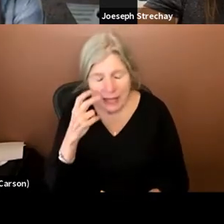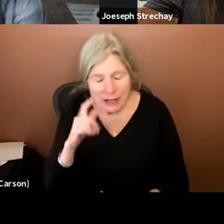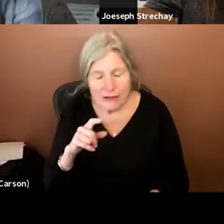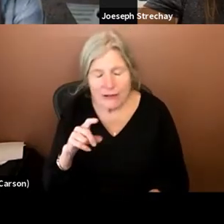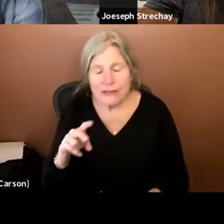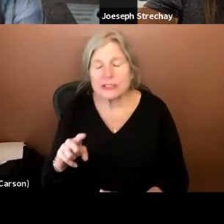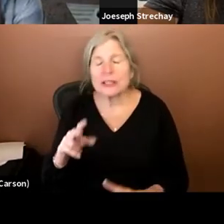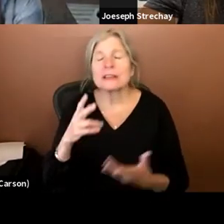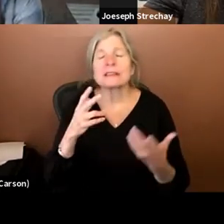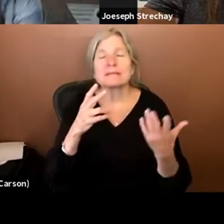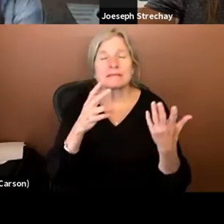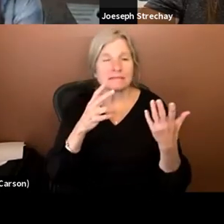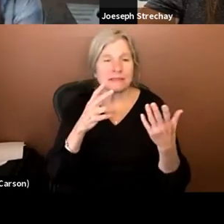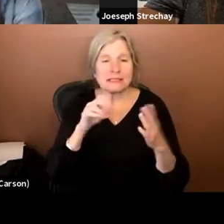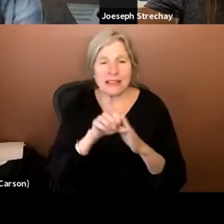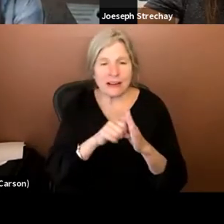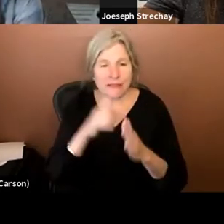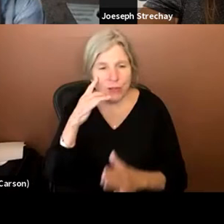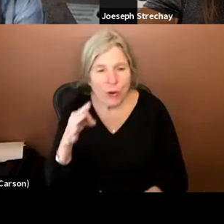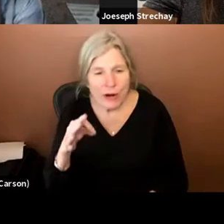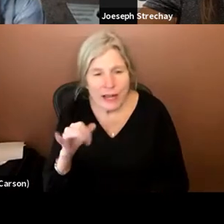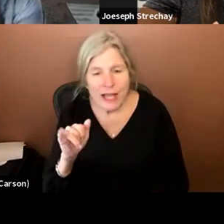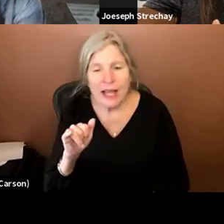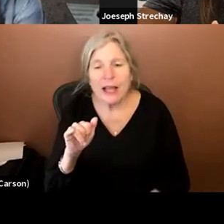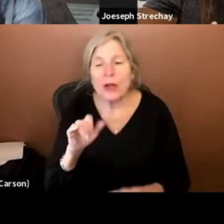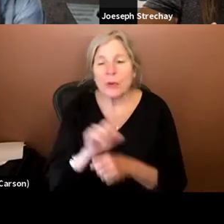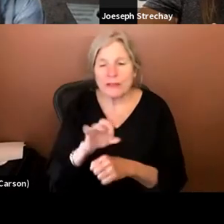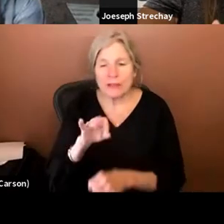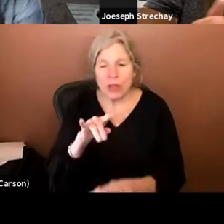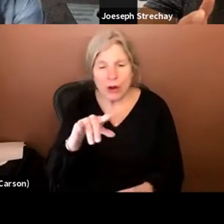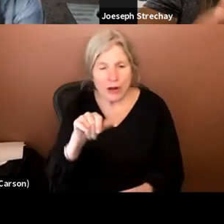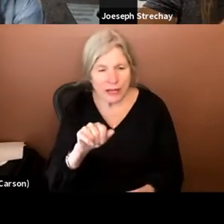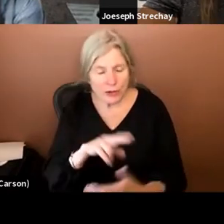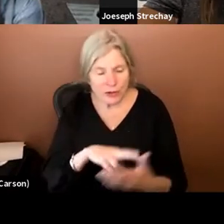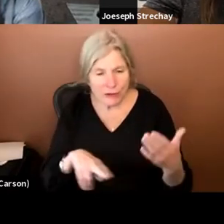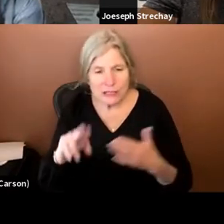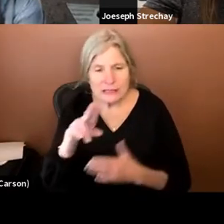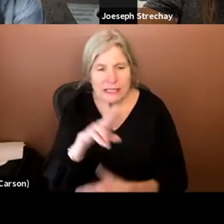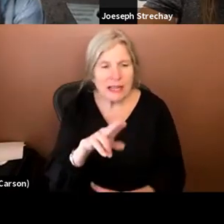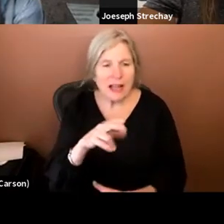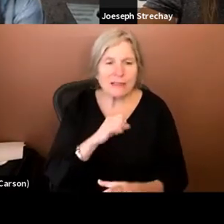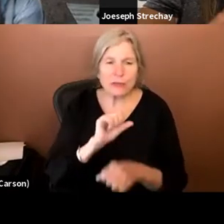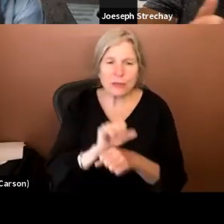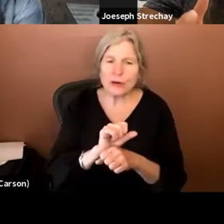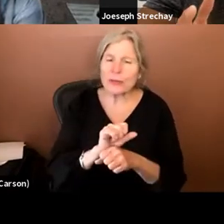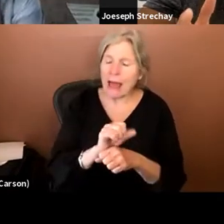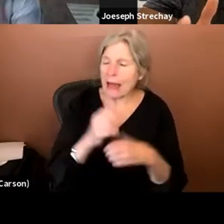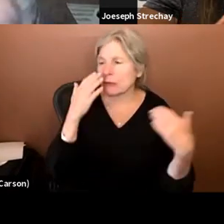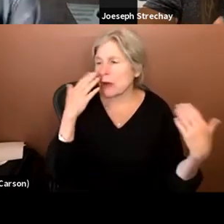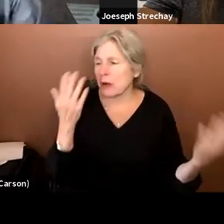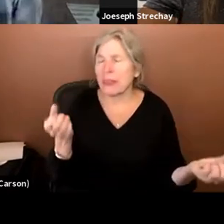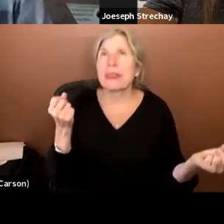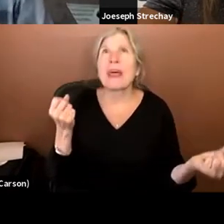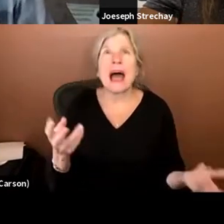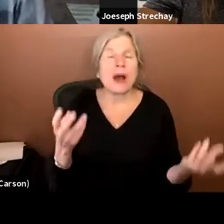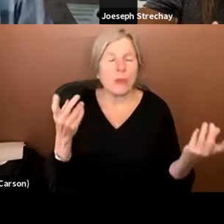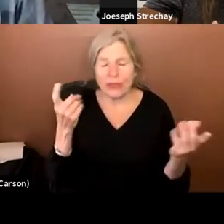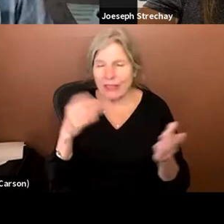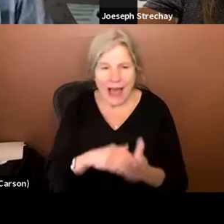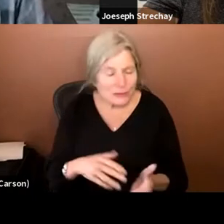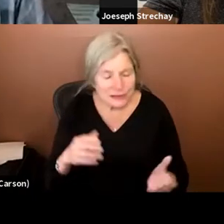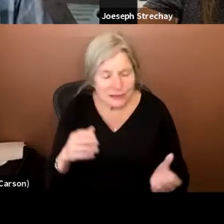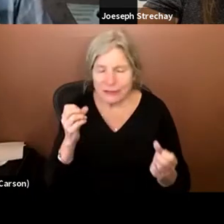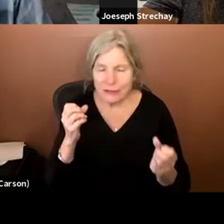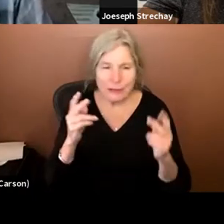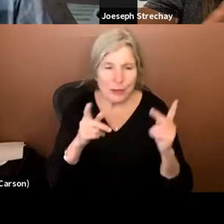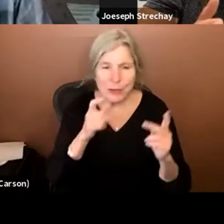Florida as well. And worked at Florida state university. And I've worked with about, I don't know, thousand or thousands of